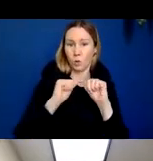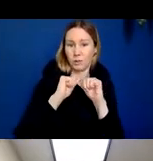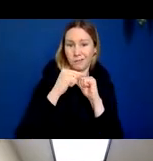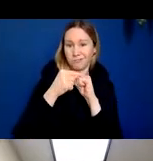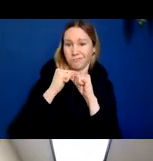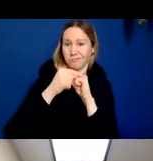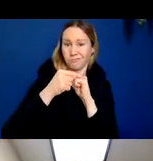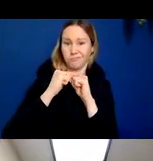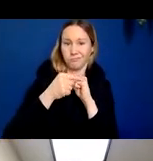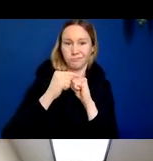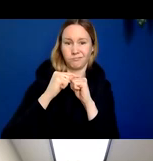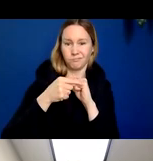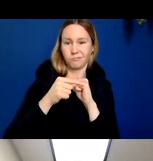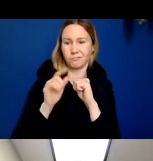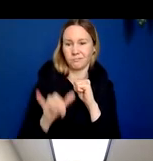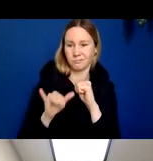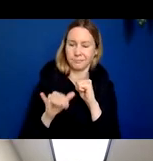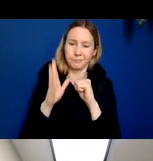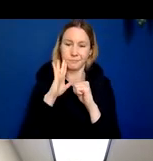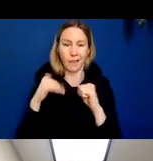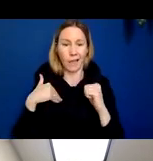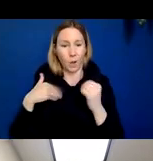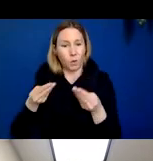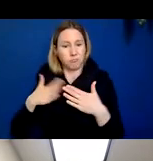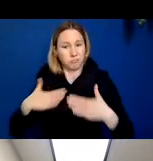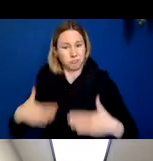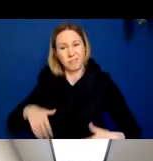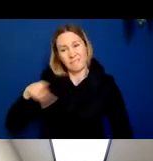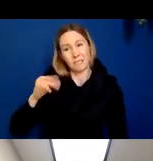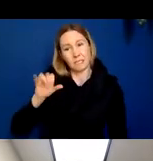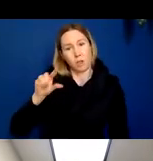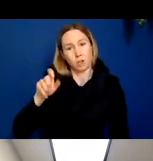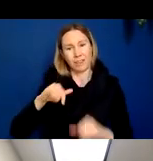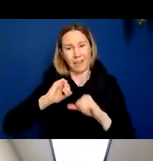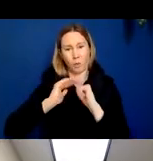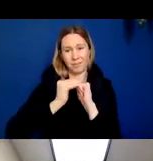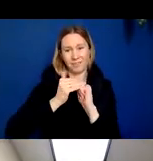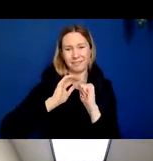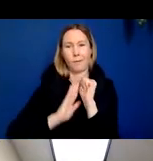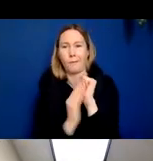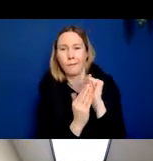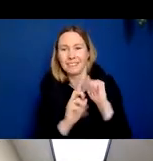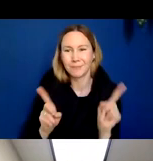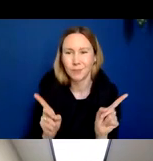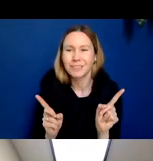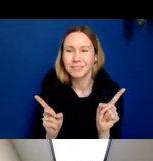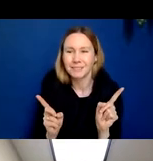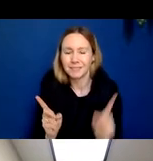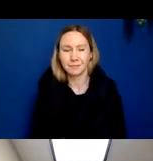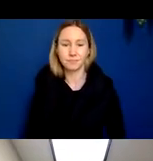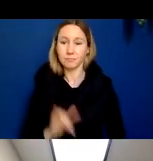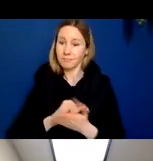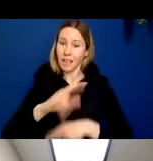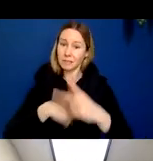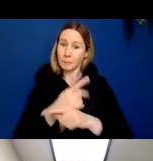architectonically or physiologically distinct from this part of the cortex. And based on this type of work, he